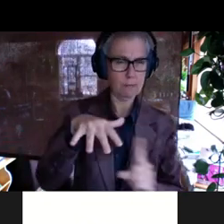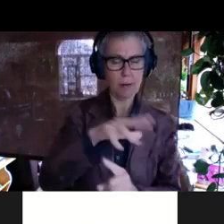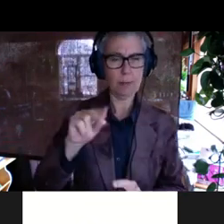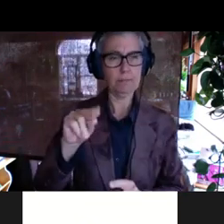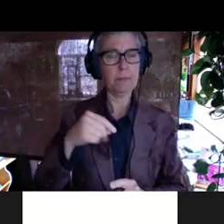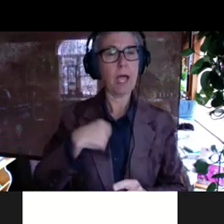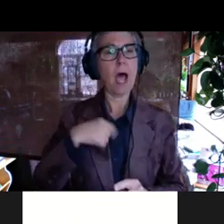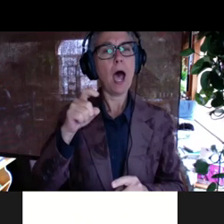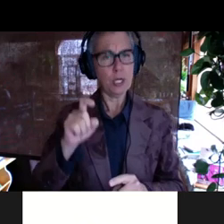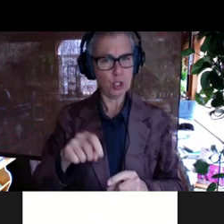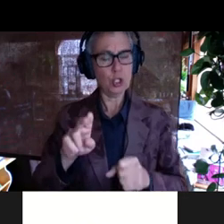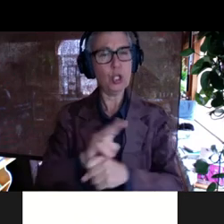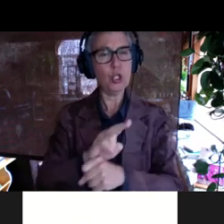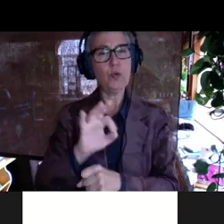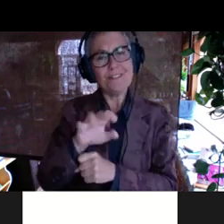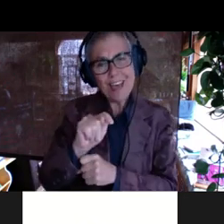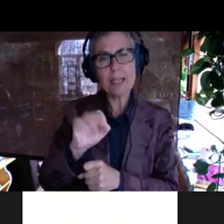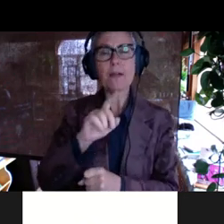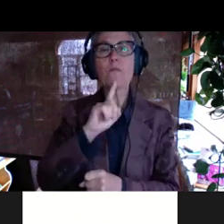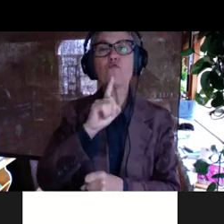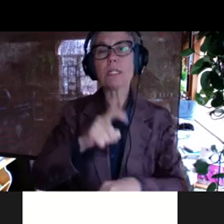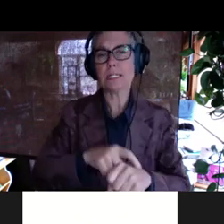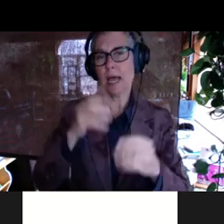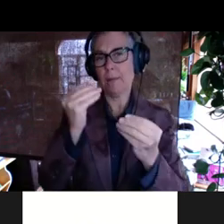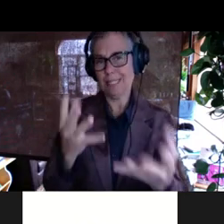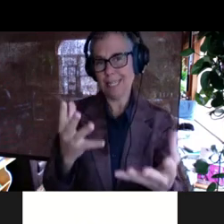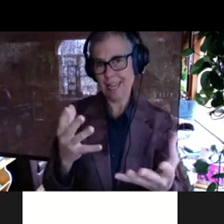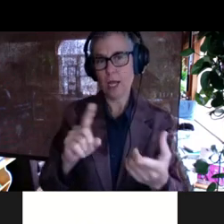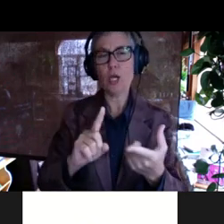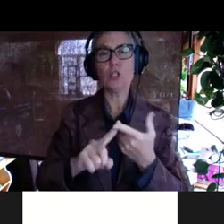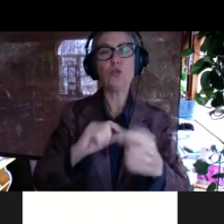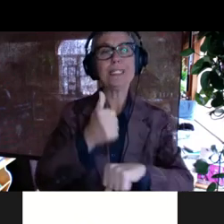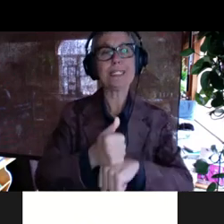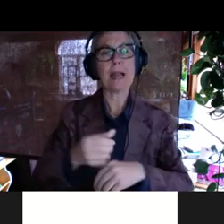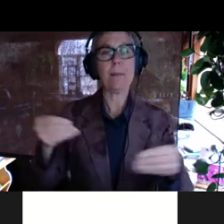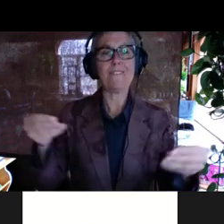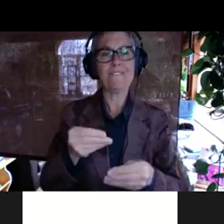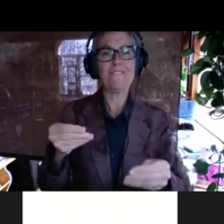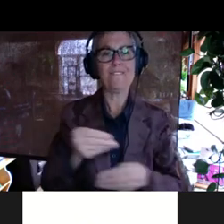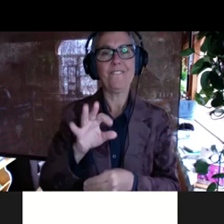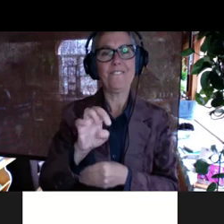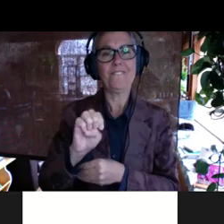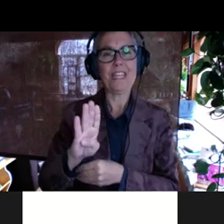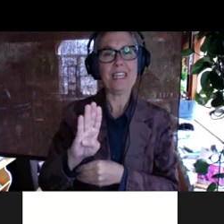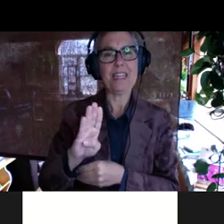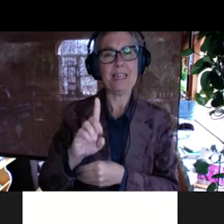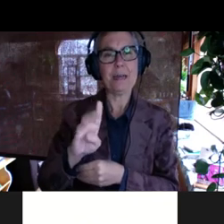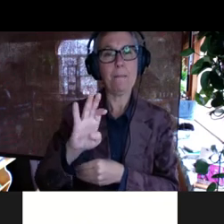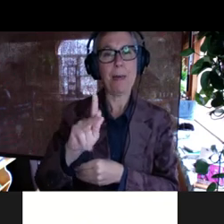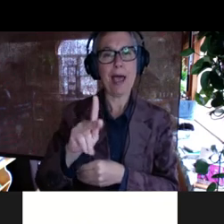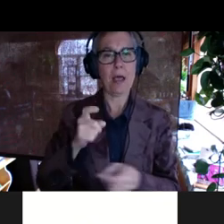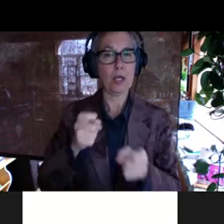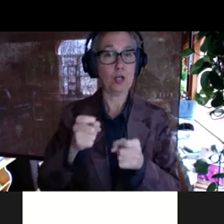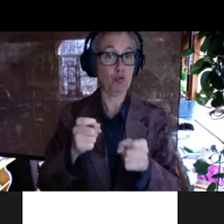should use the fact that I have real-time data about what's going on to make a feedback controller. So the idea here is that I,